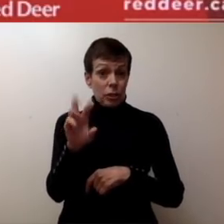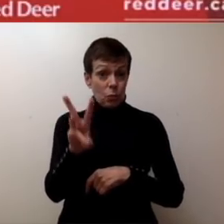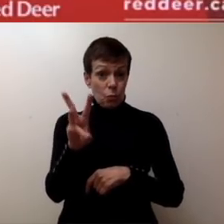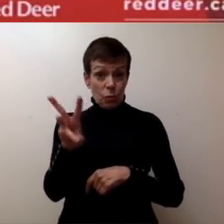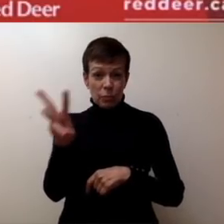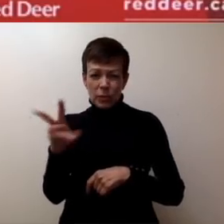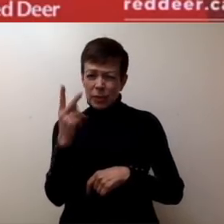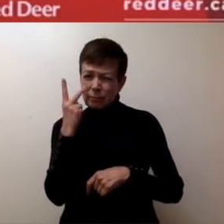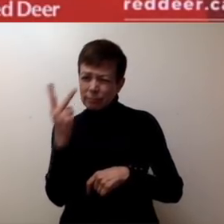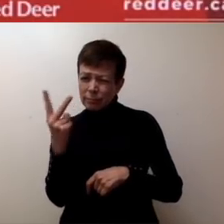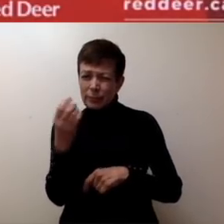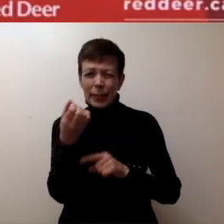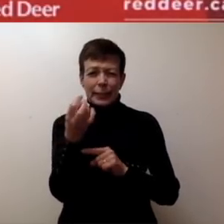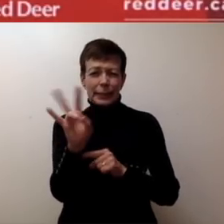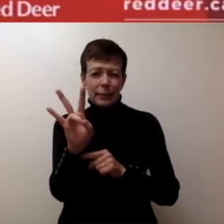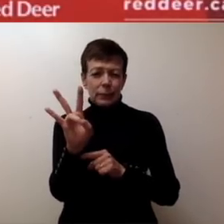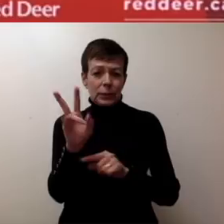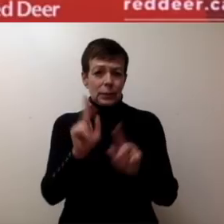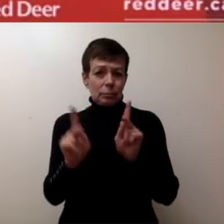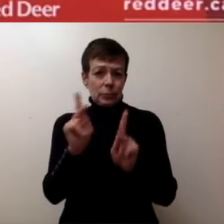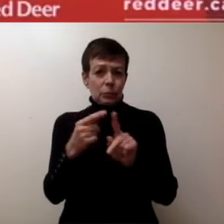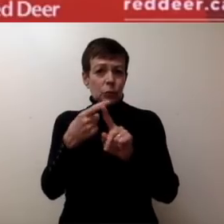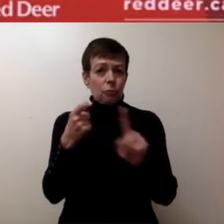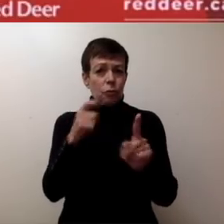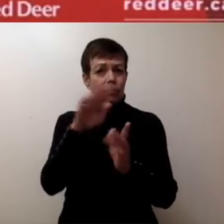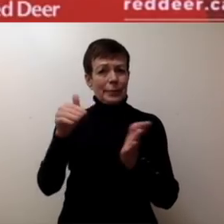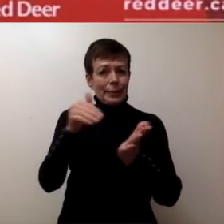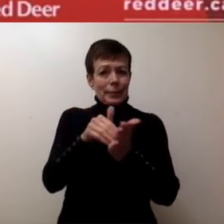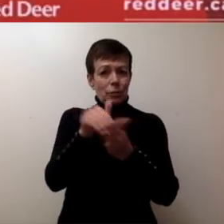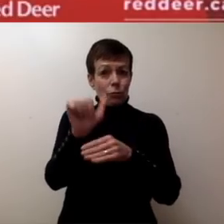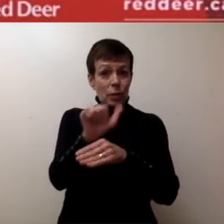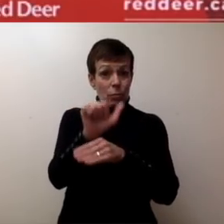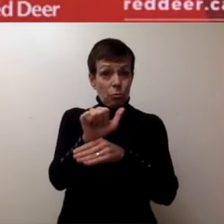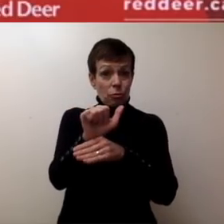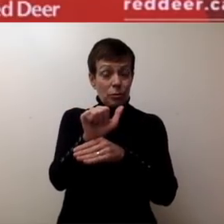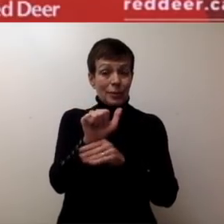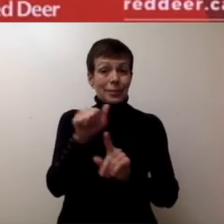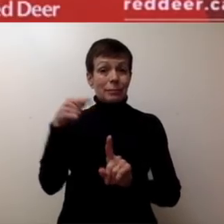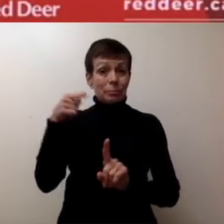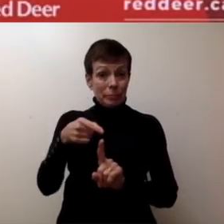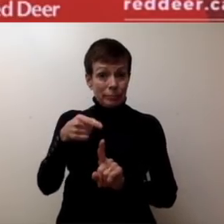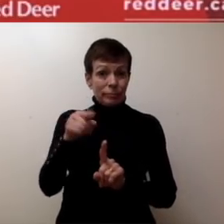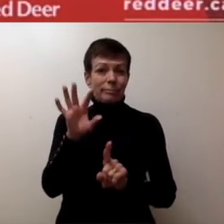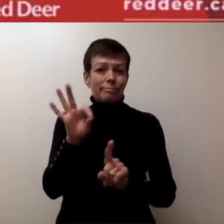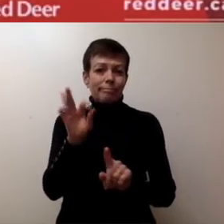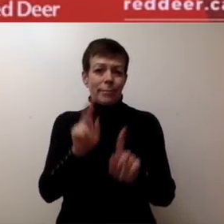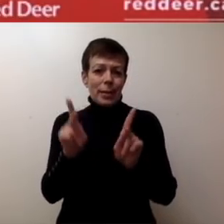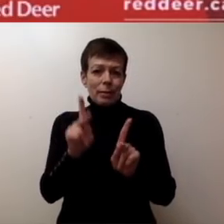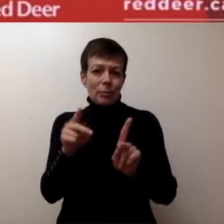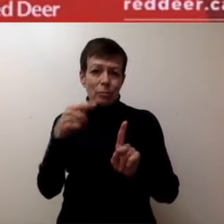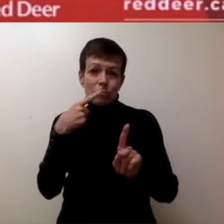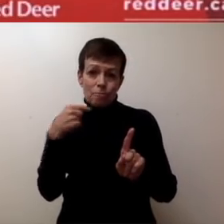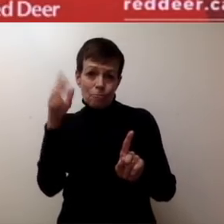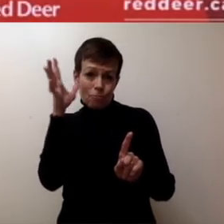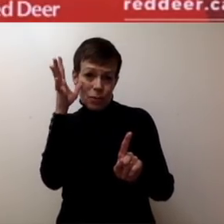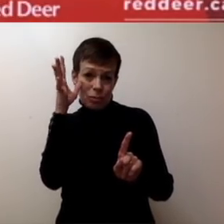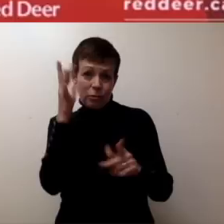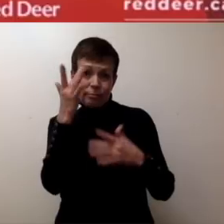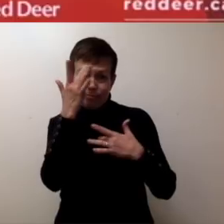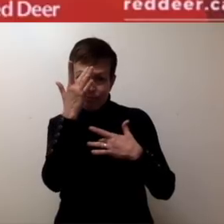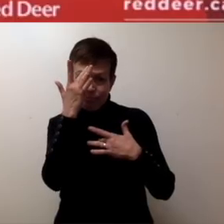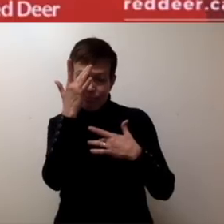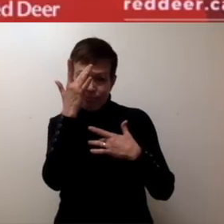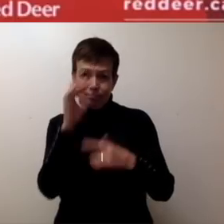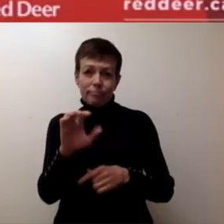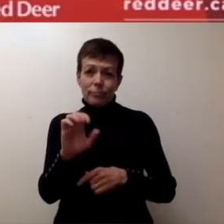indicates 17 cases in the Central Zone and 9 cases in Red Deer. I will